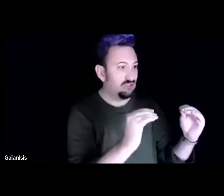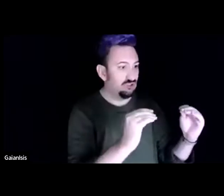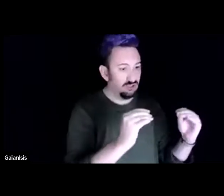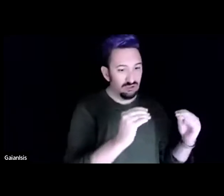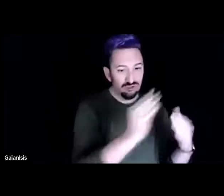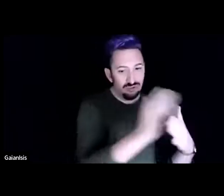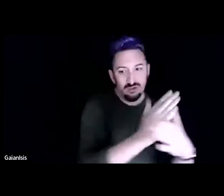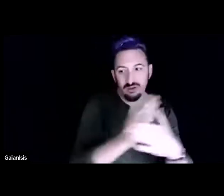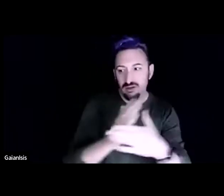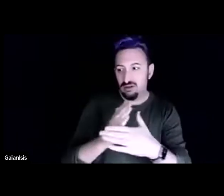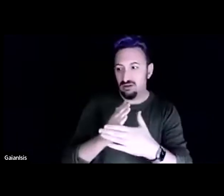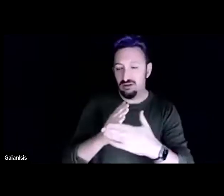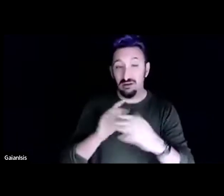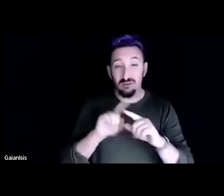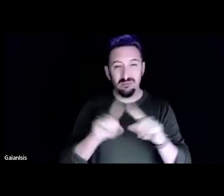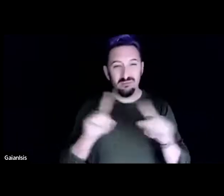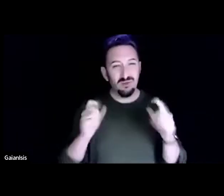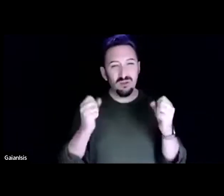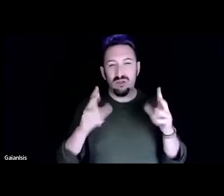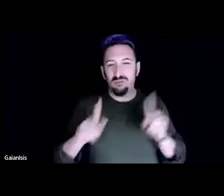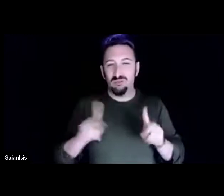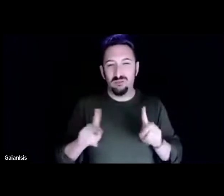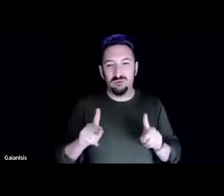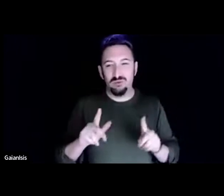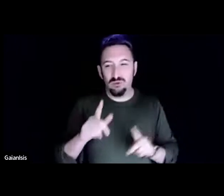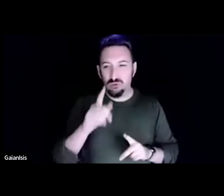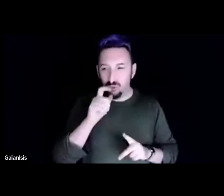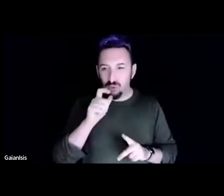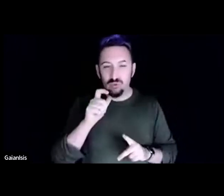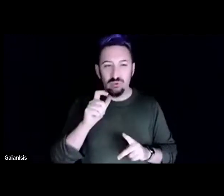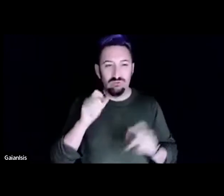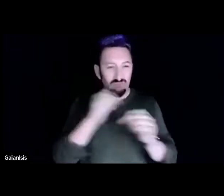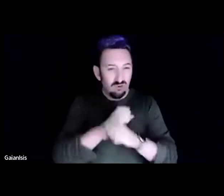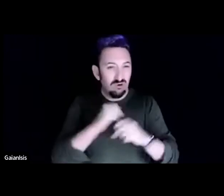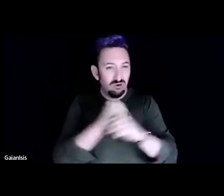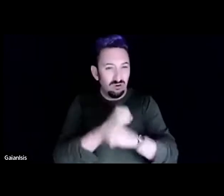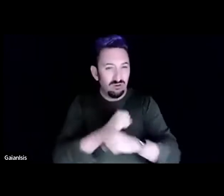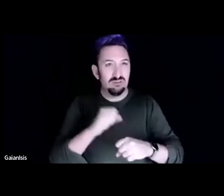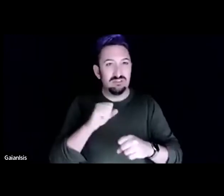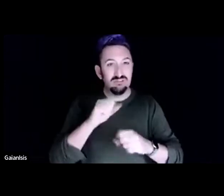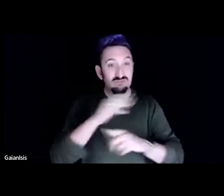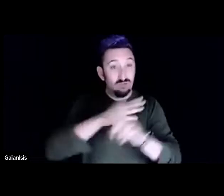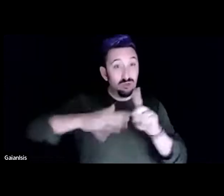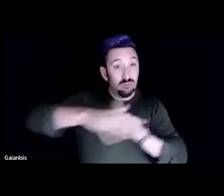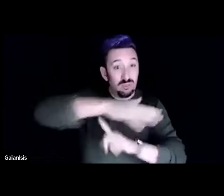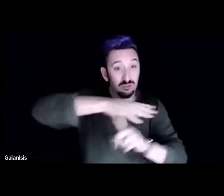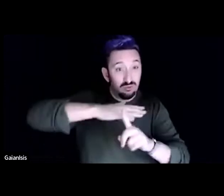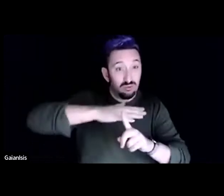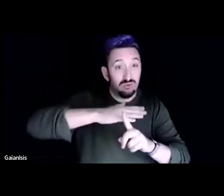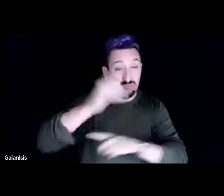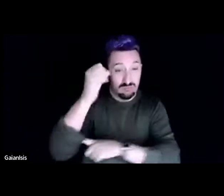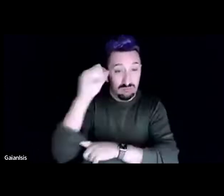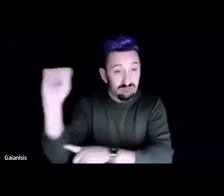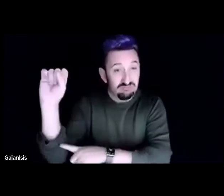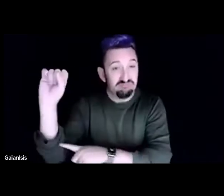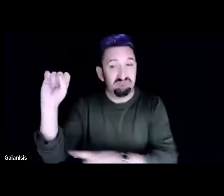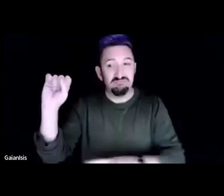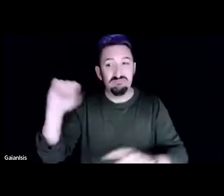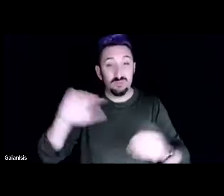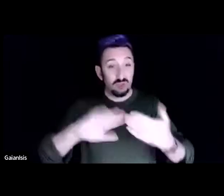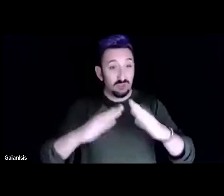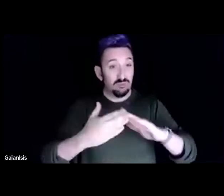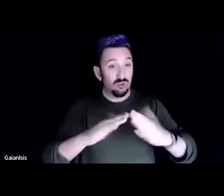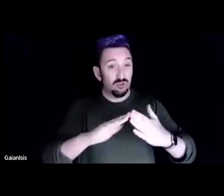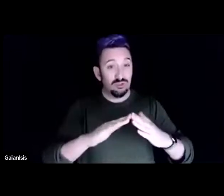of people on the front lines of environmental struggles. There's a lot of communities who are really impacted by things